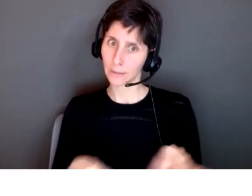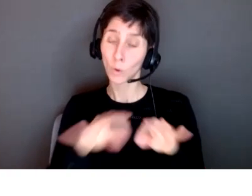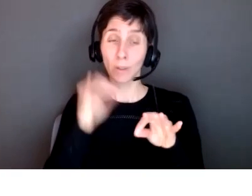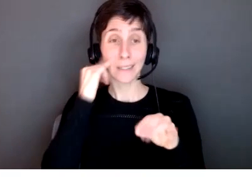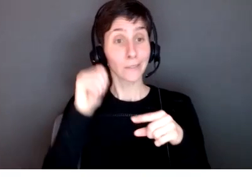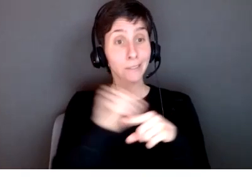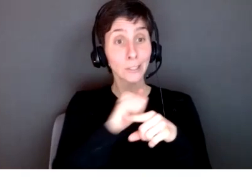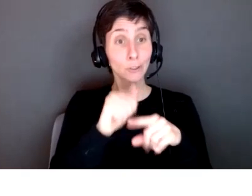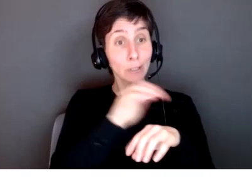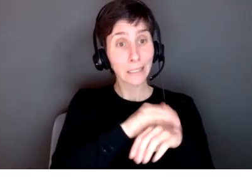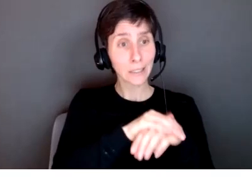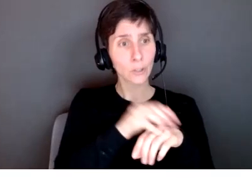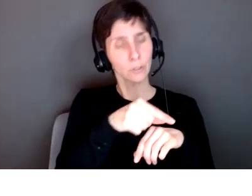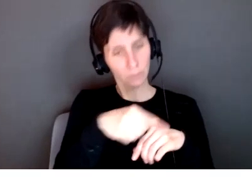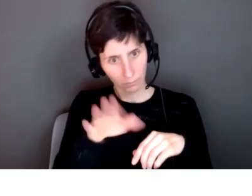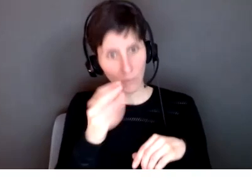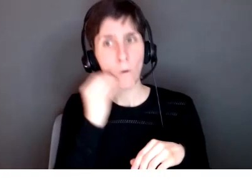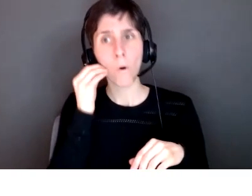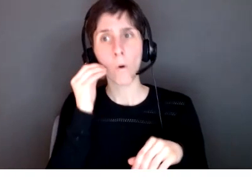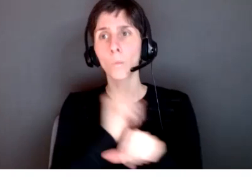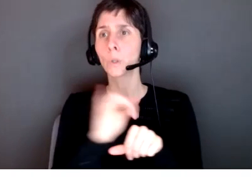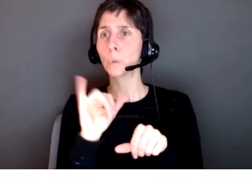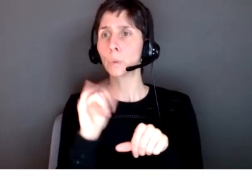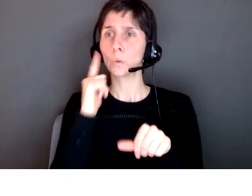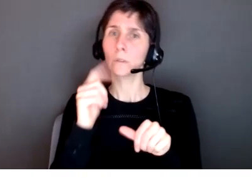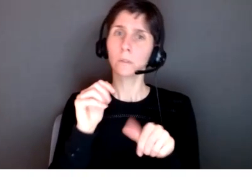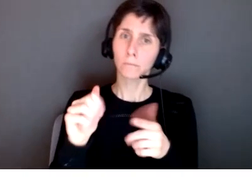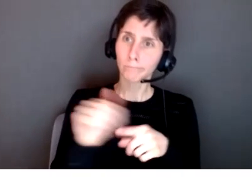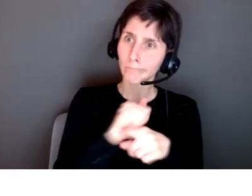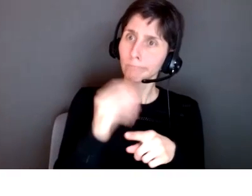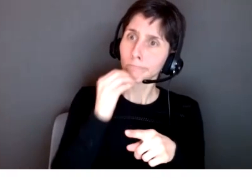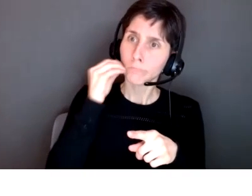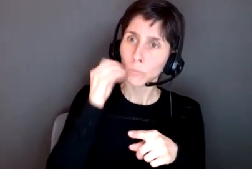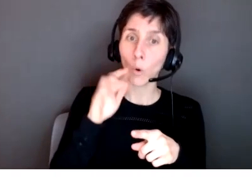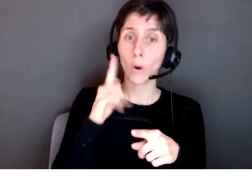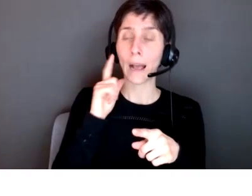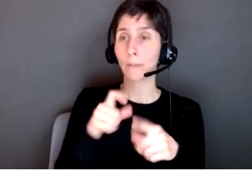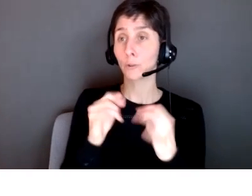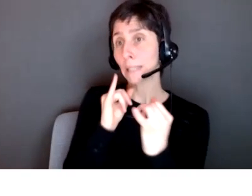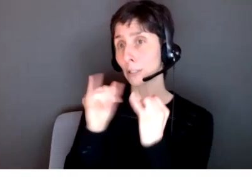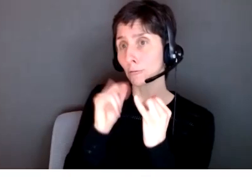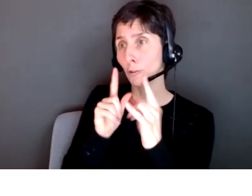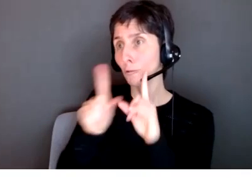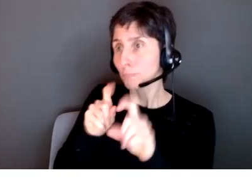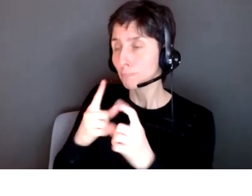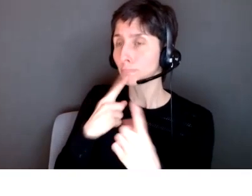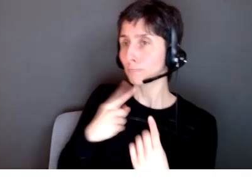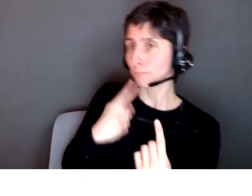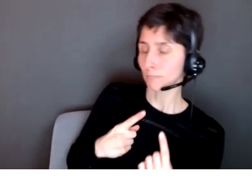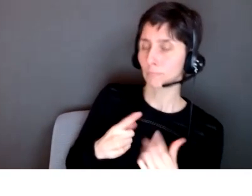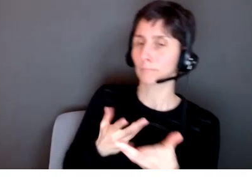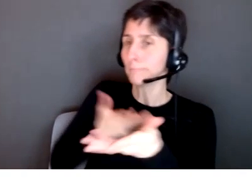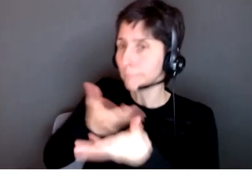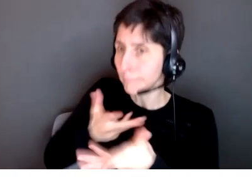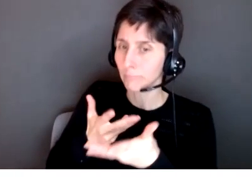given homework to practice at home or to do some type of interview with other people so it is important to interact